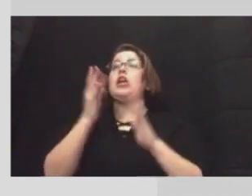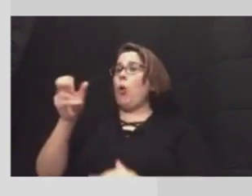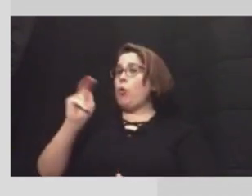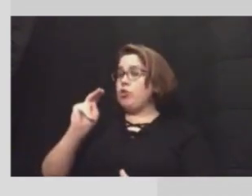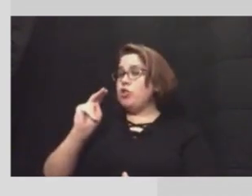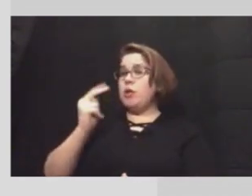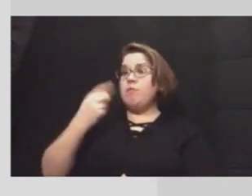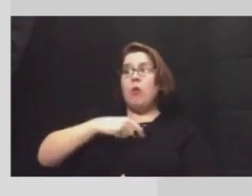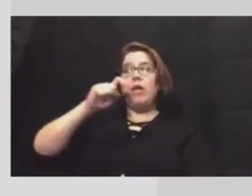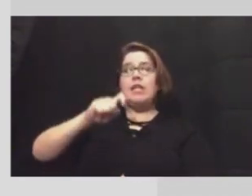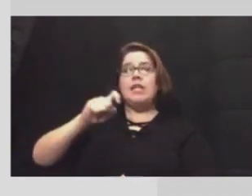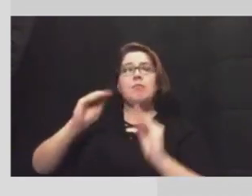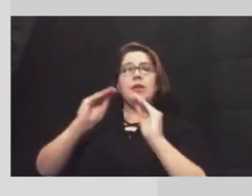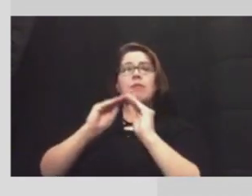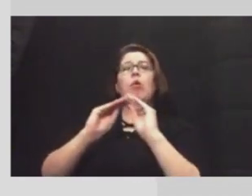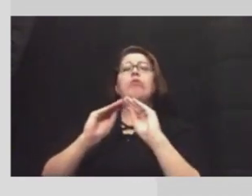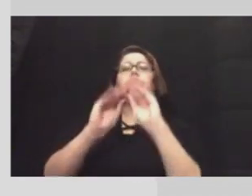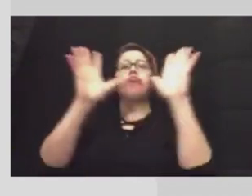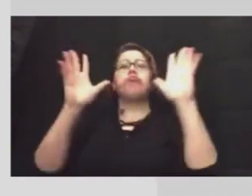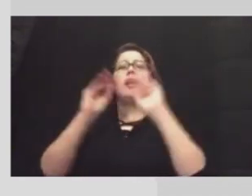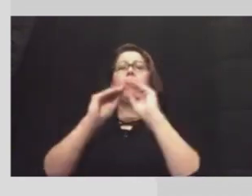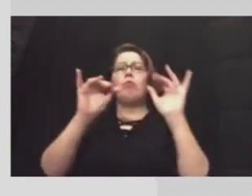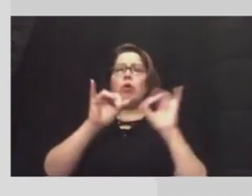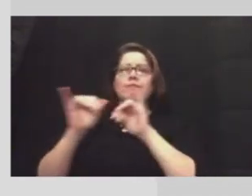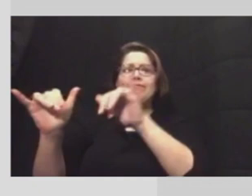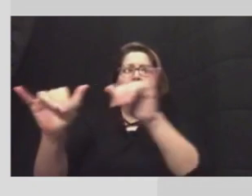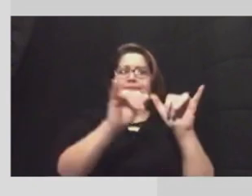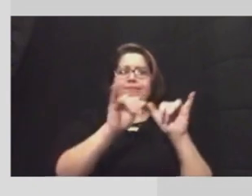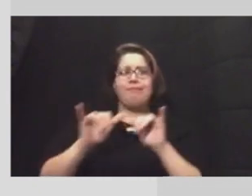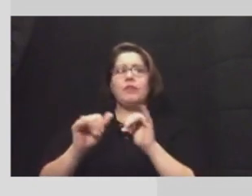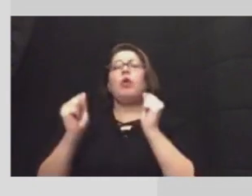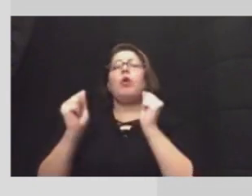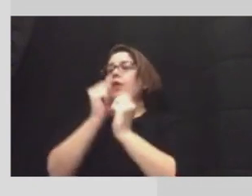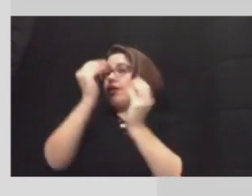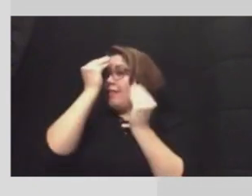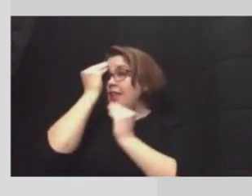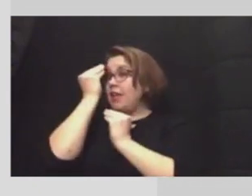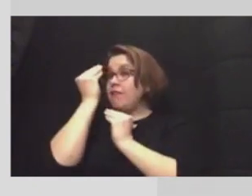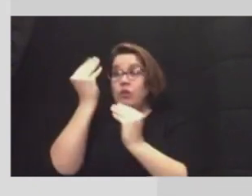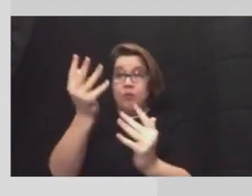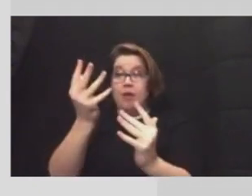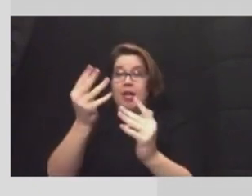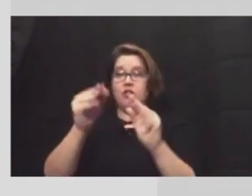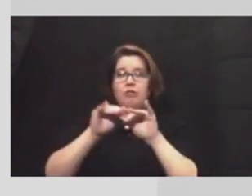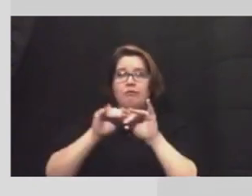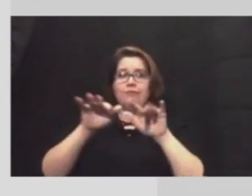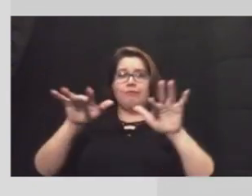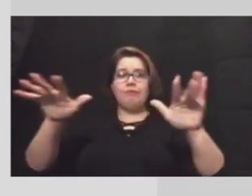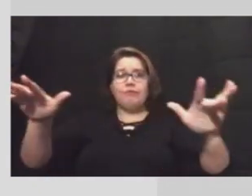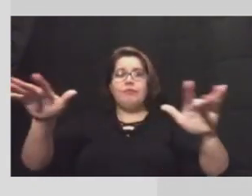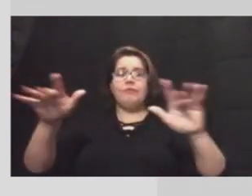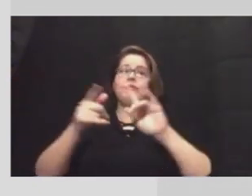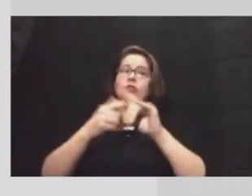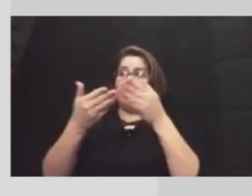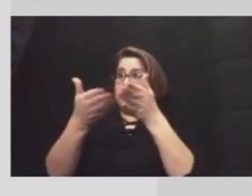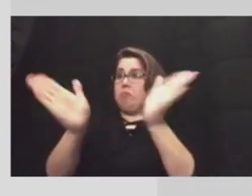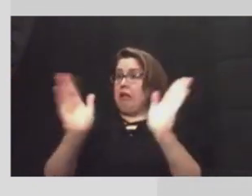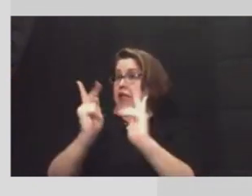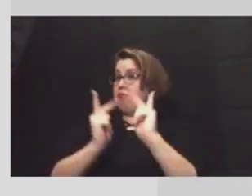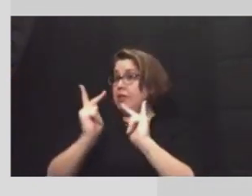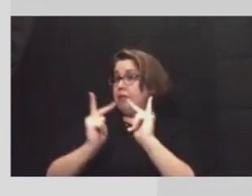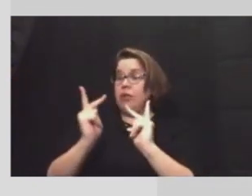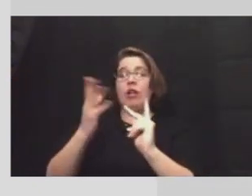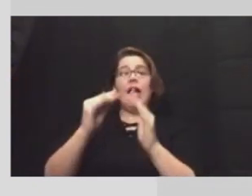to be much clearer and much more consistent with the information uh getting to the the the public of the community